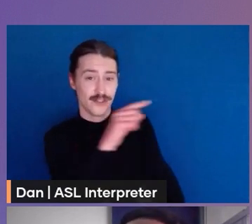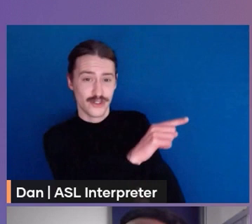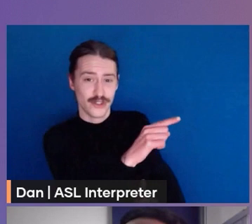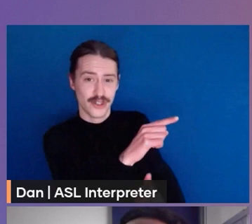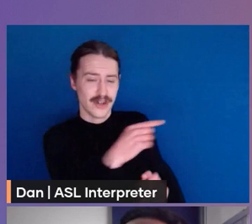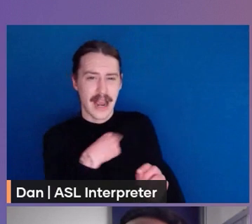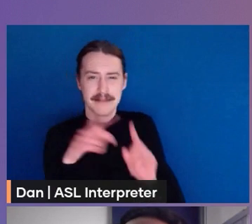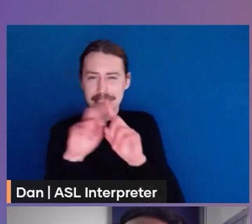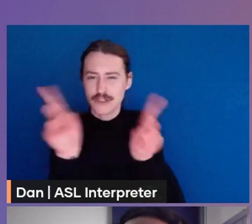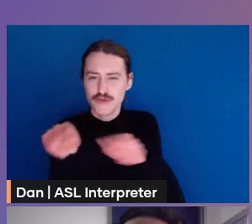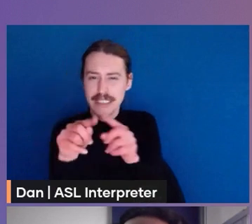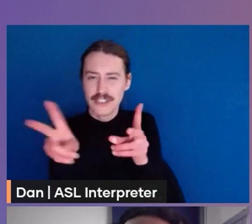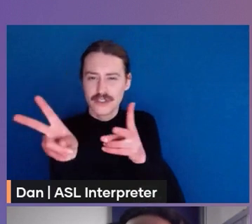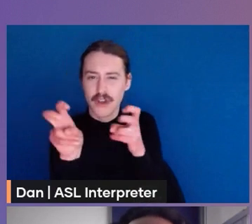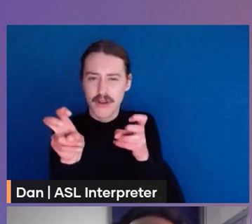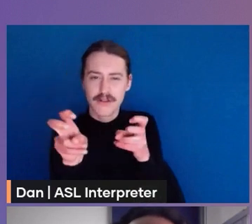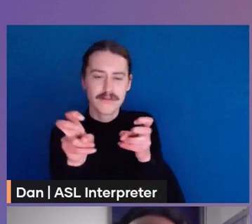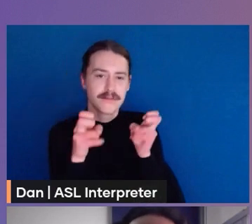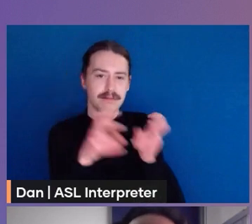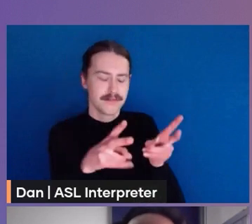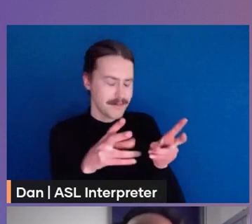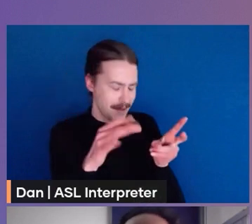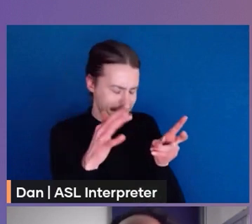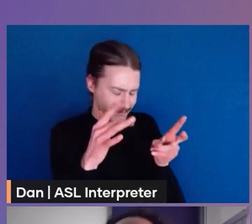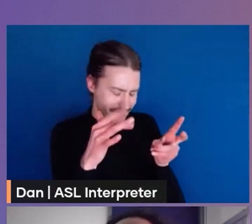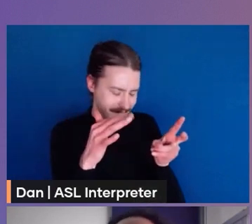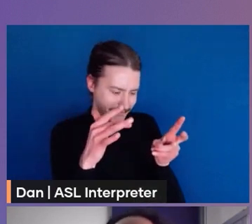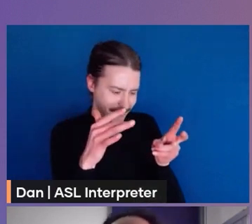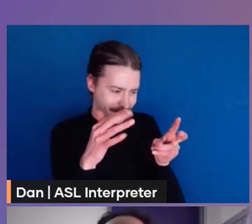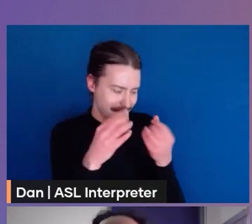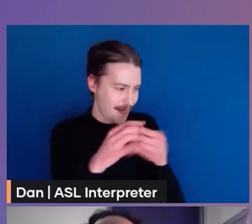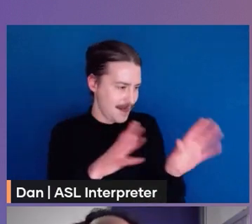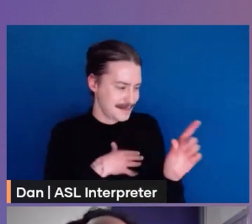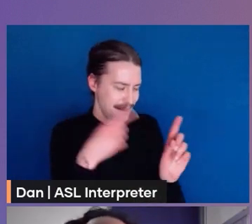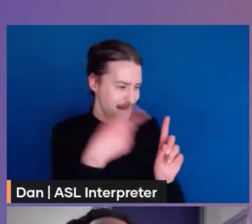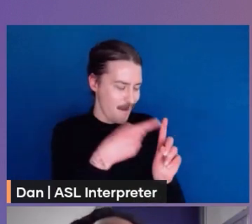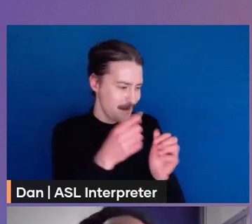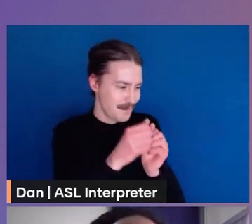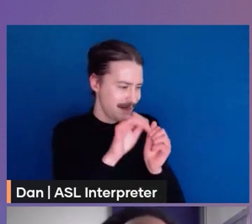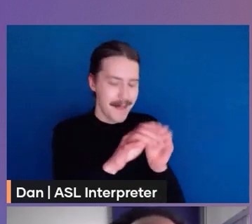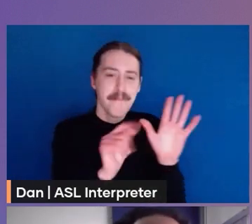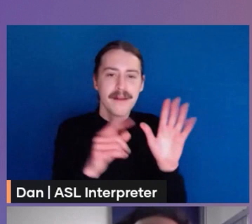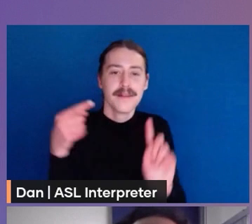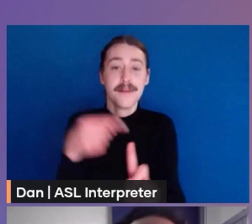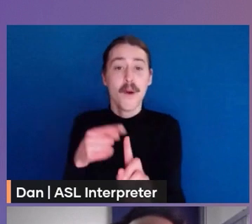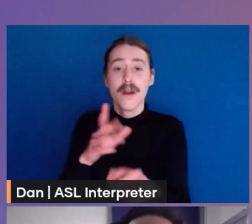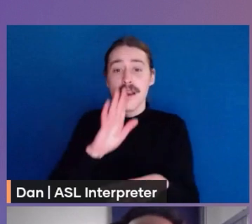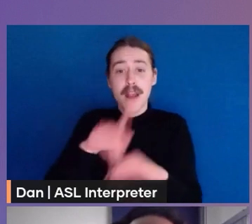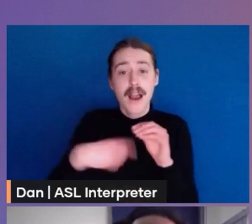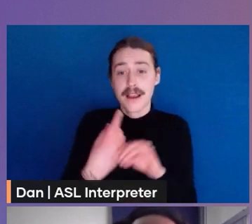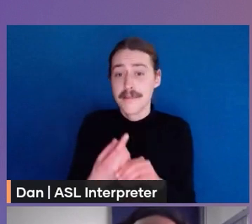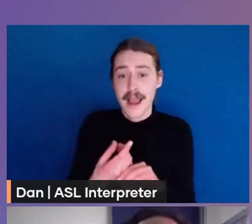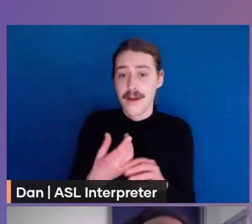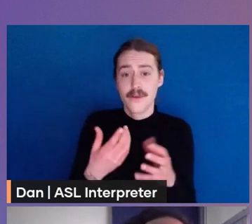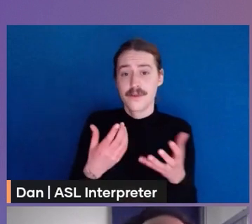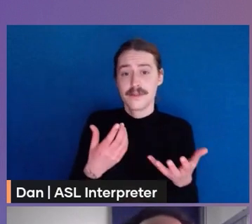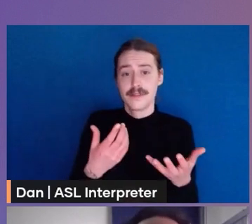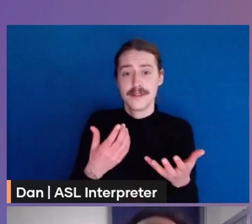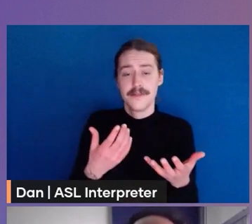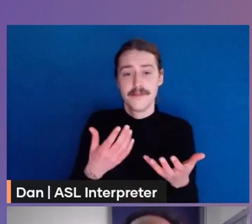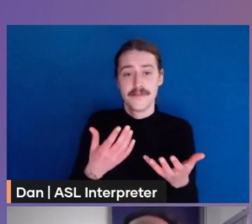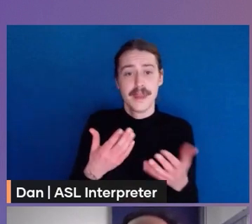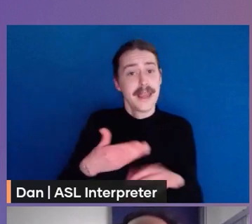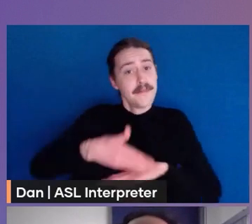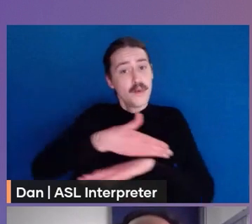lost my point here and talking a bit about community improving my point how